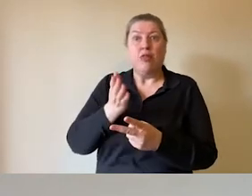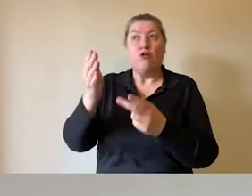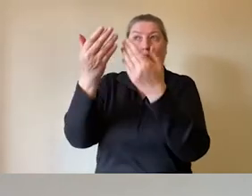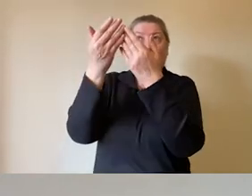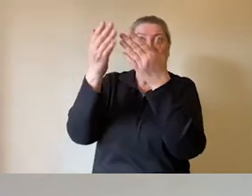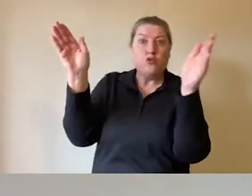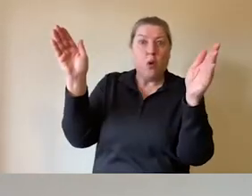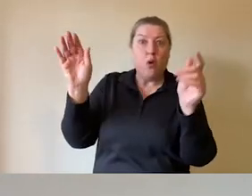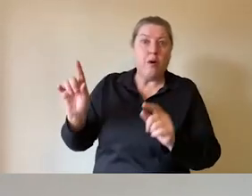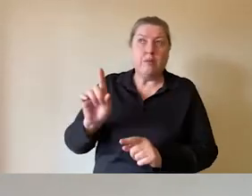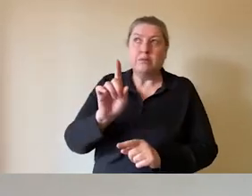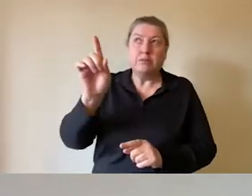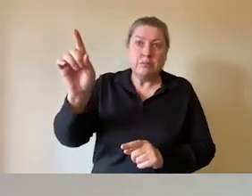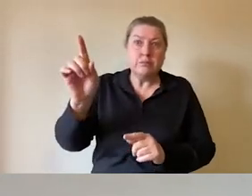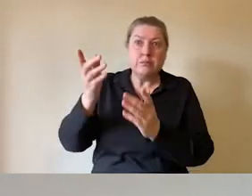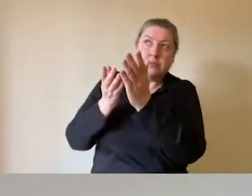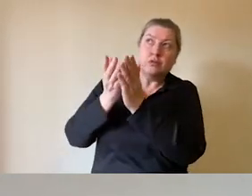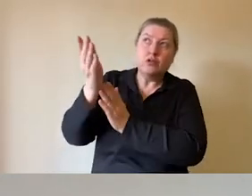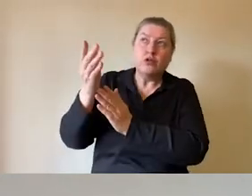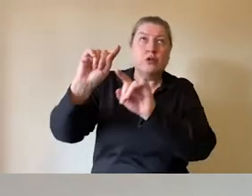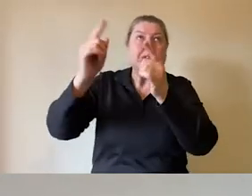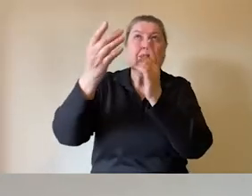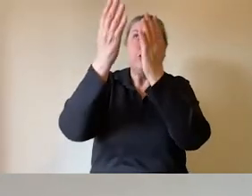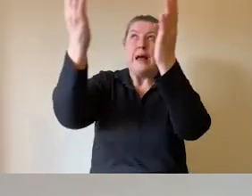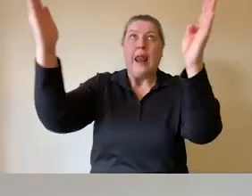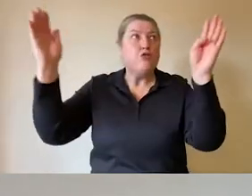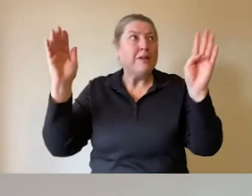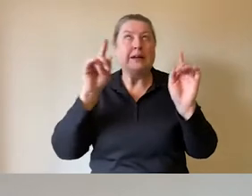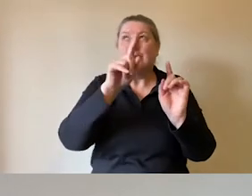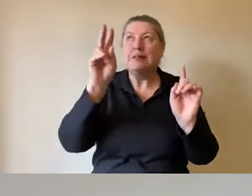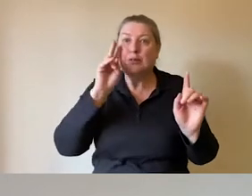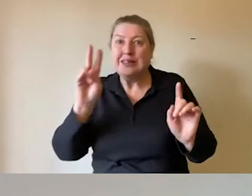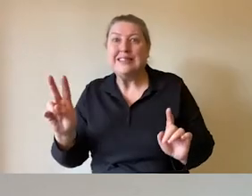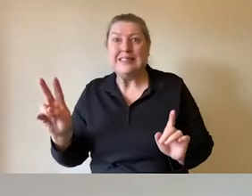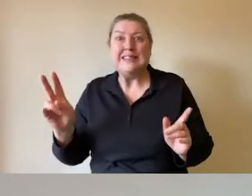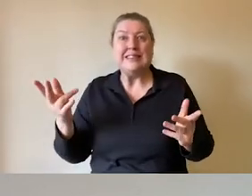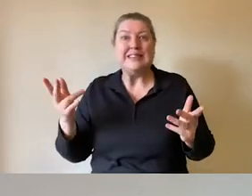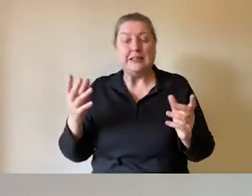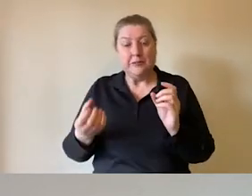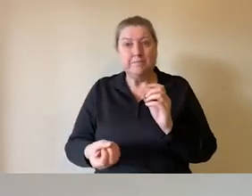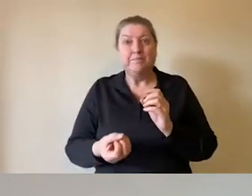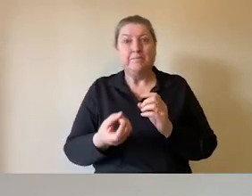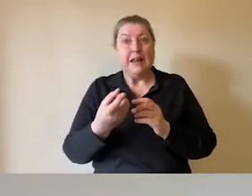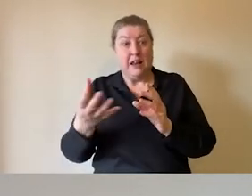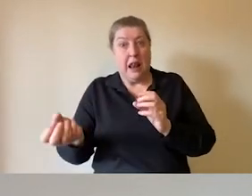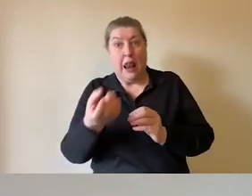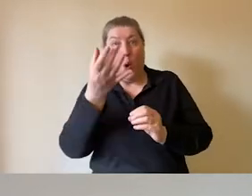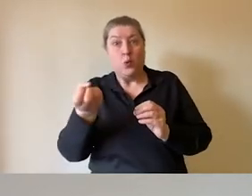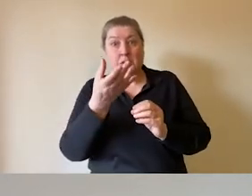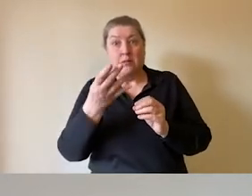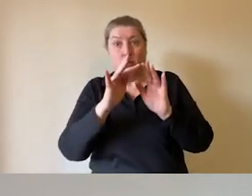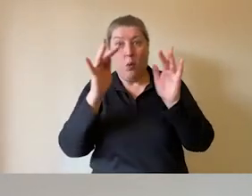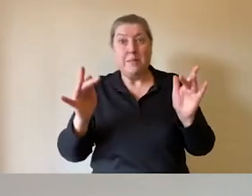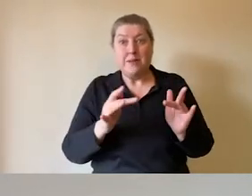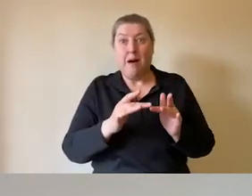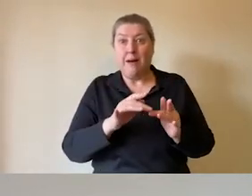door, as they went into different galleries. These were then loaded onto the website page.